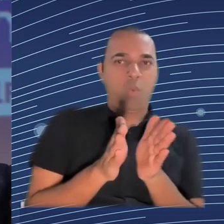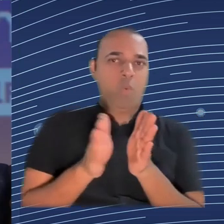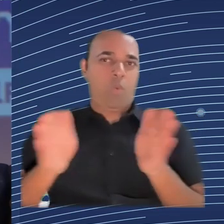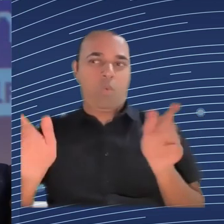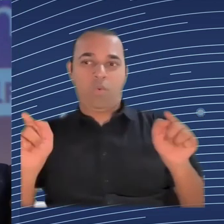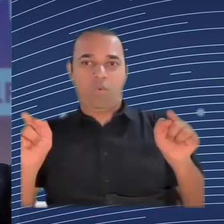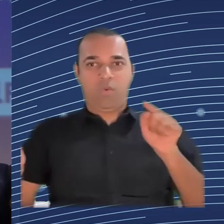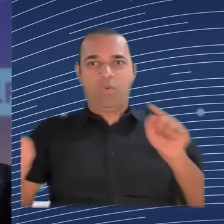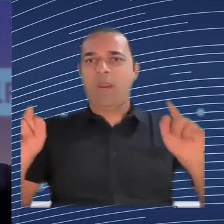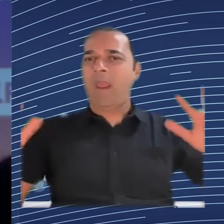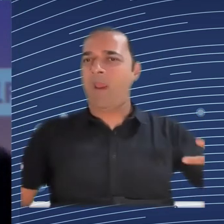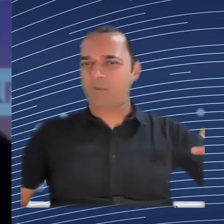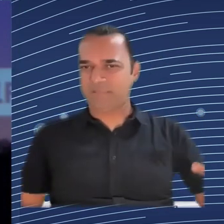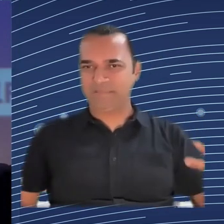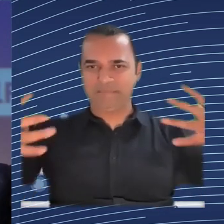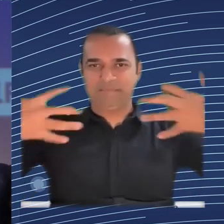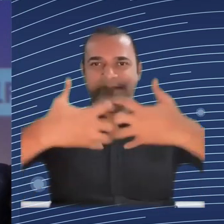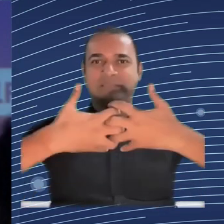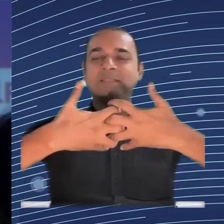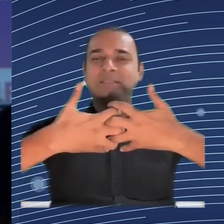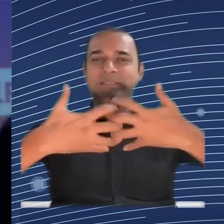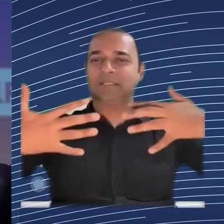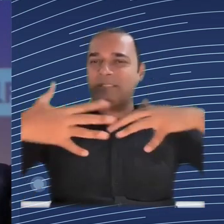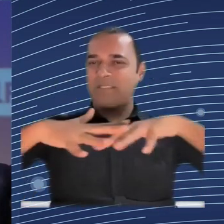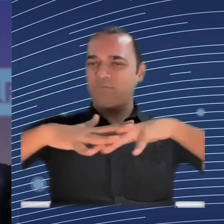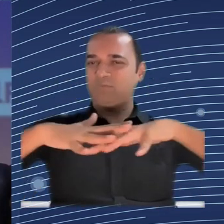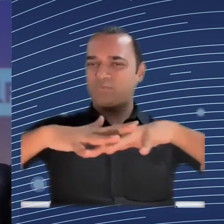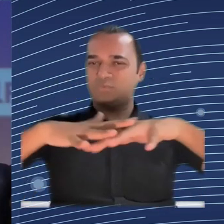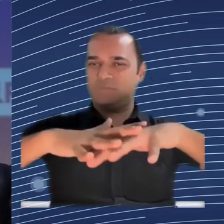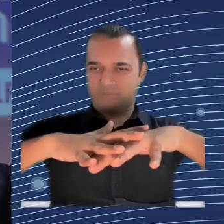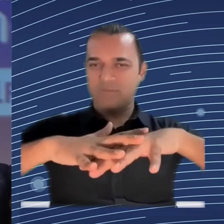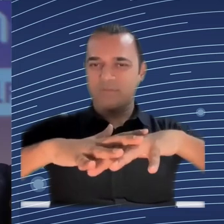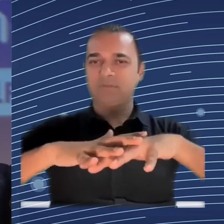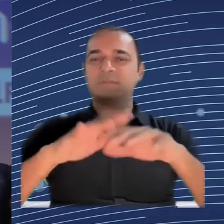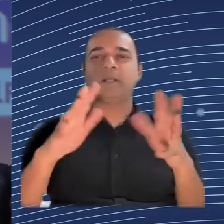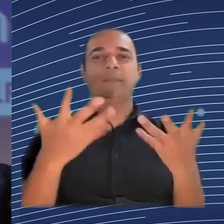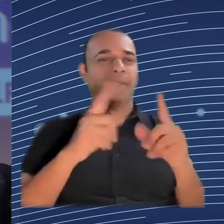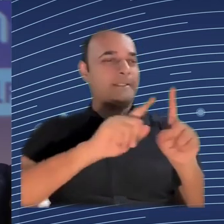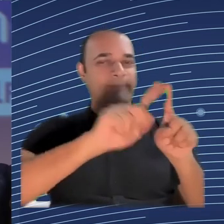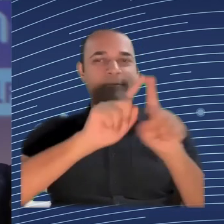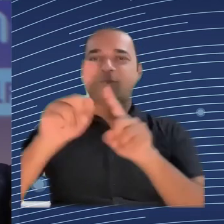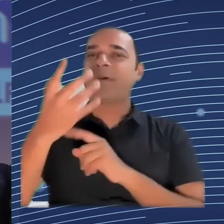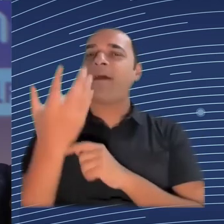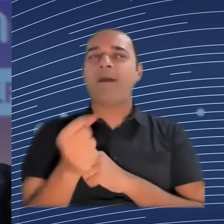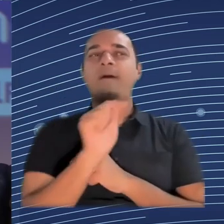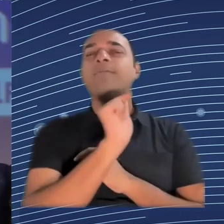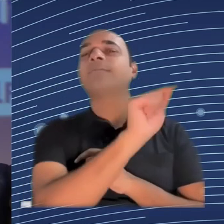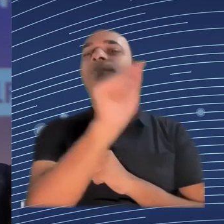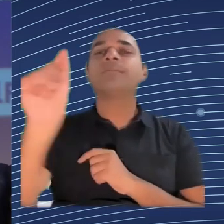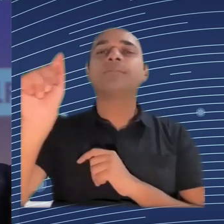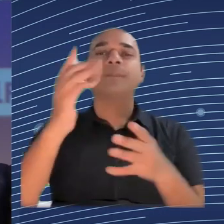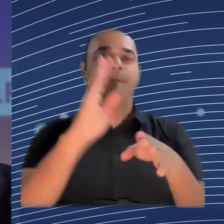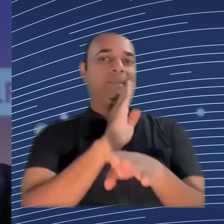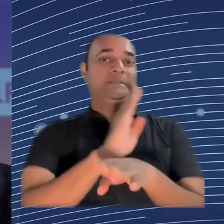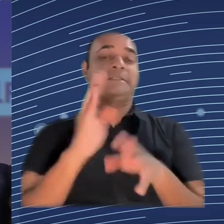can conflict, right? Especially when we hear about what is called existential risk or long termism versus